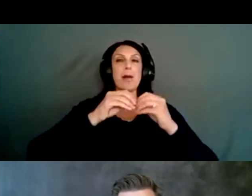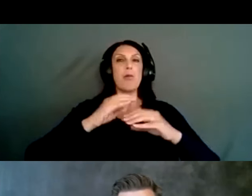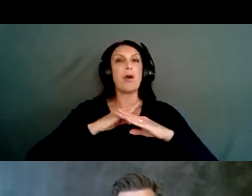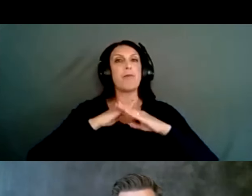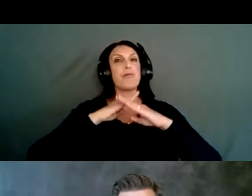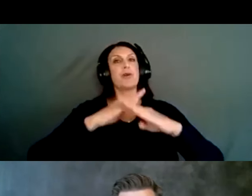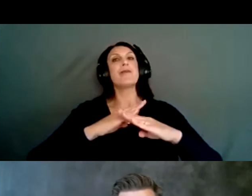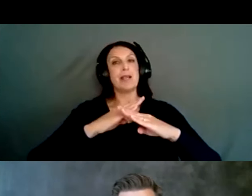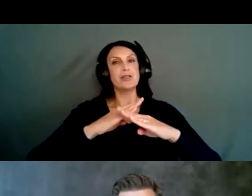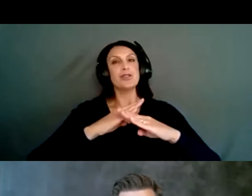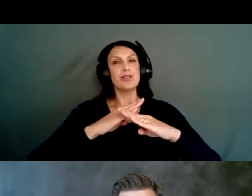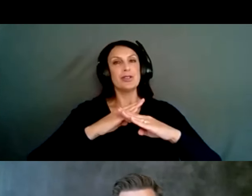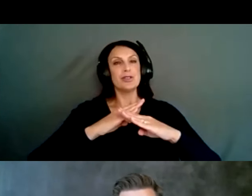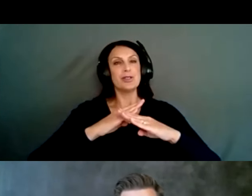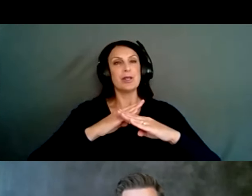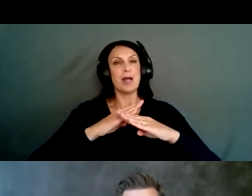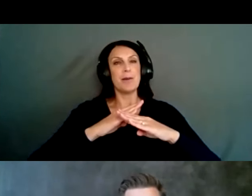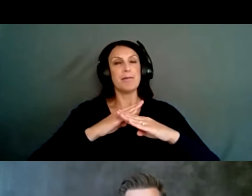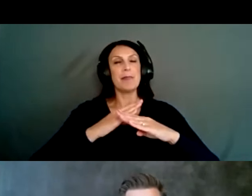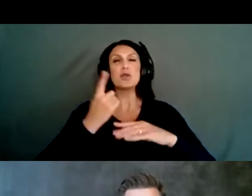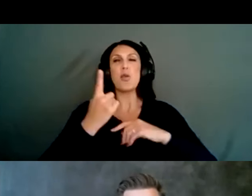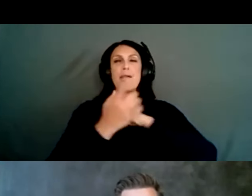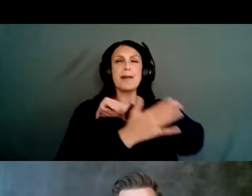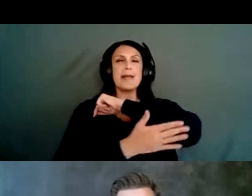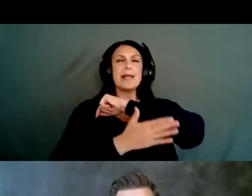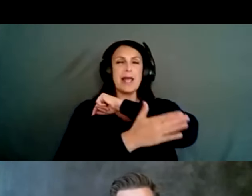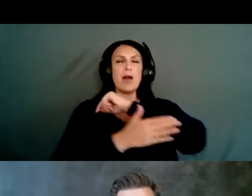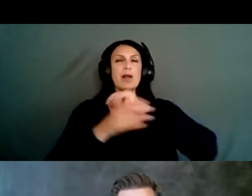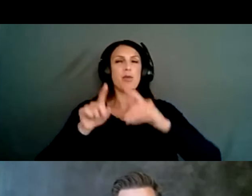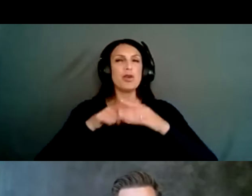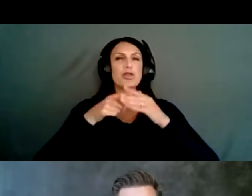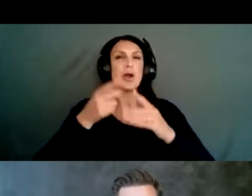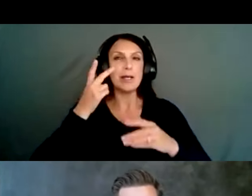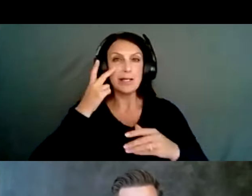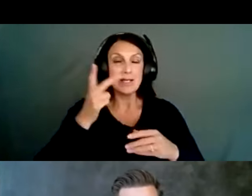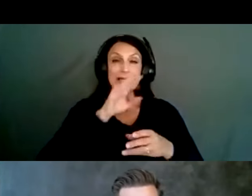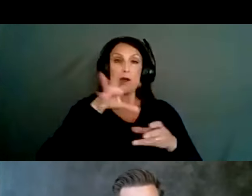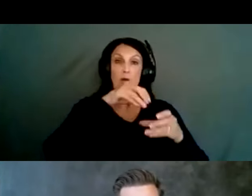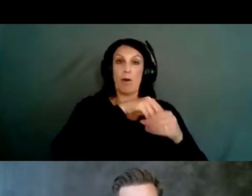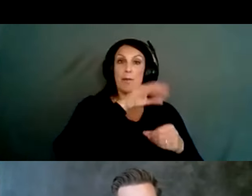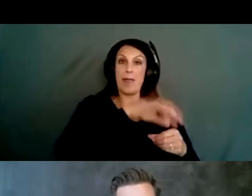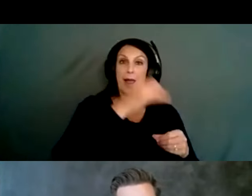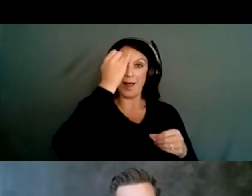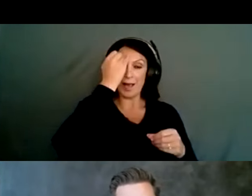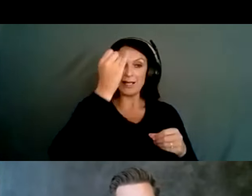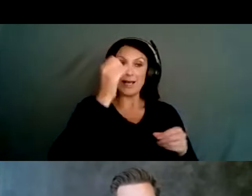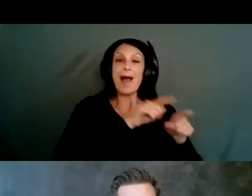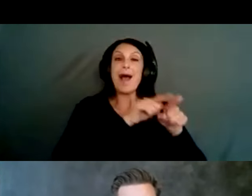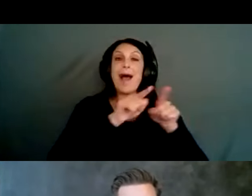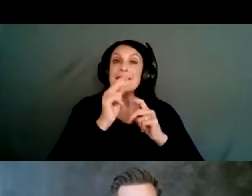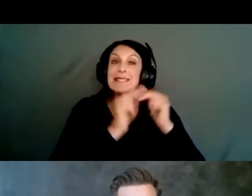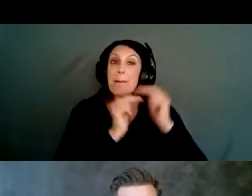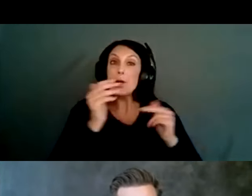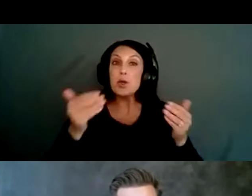apologize, I forget what counting is, but we're also starting to see people incorporate this idea as they're creating new structures and new